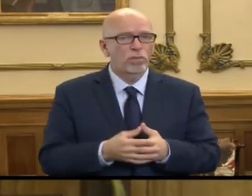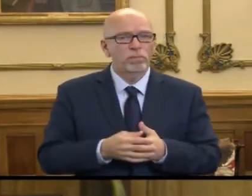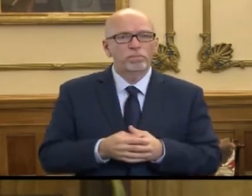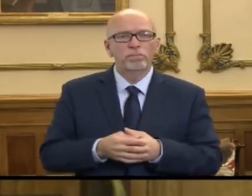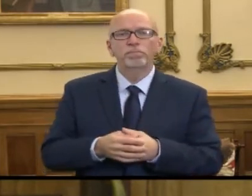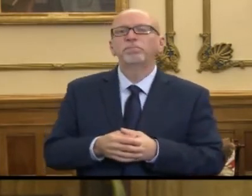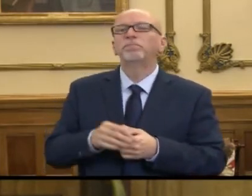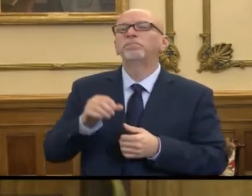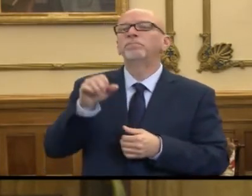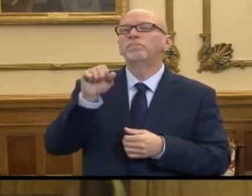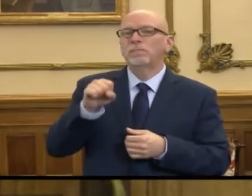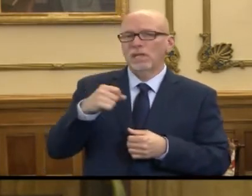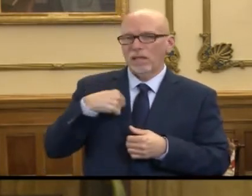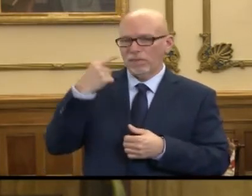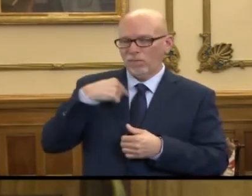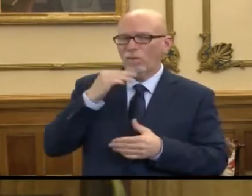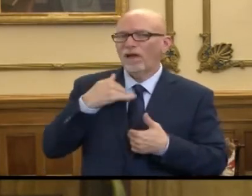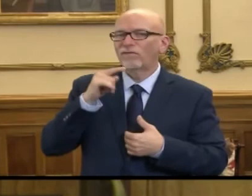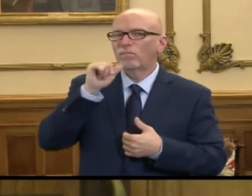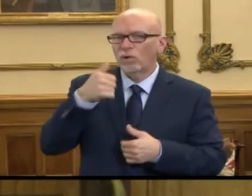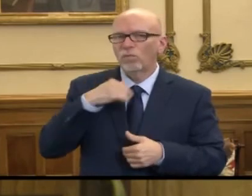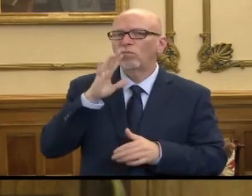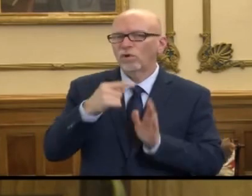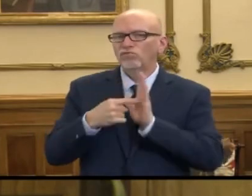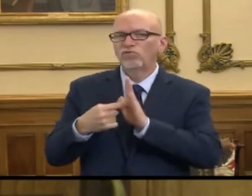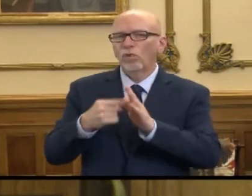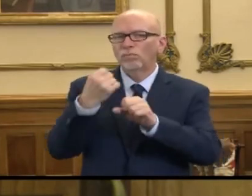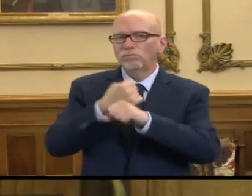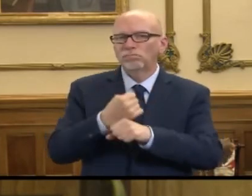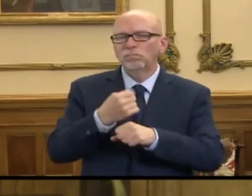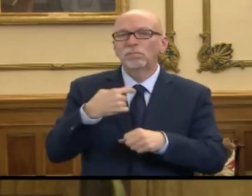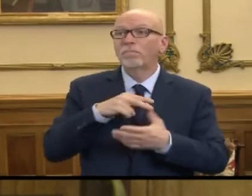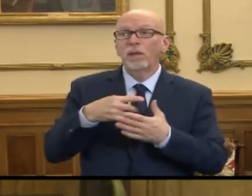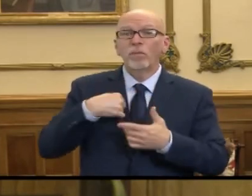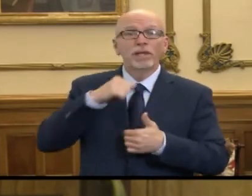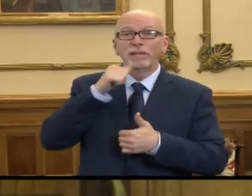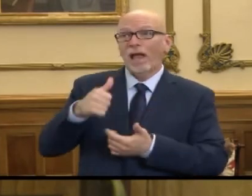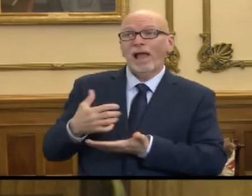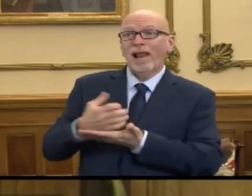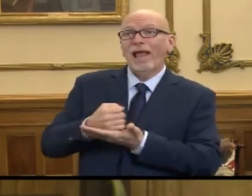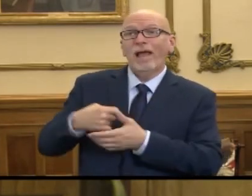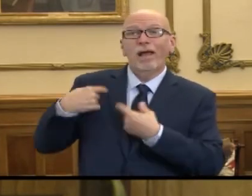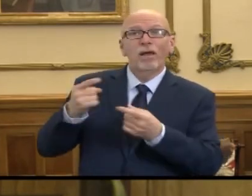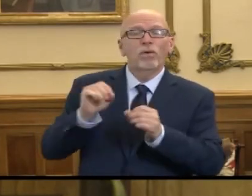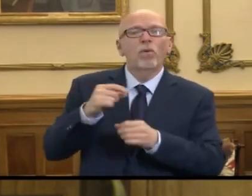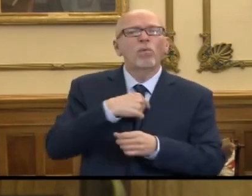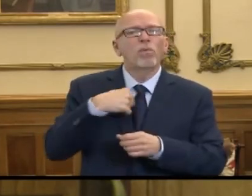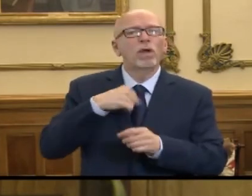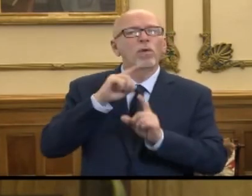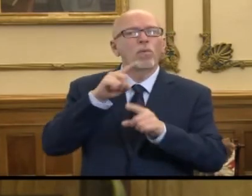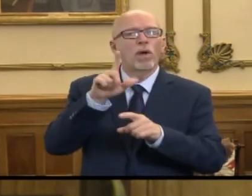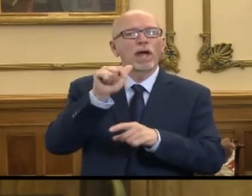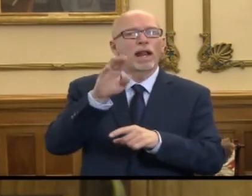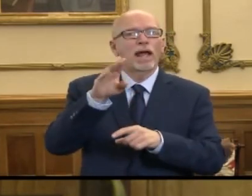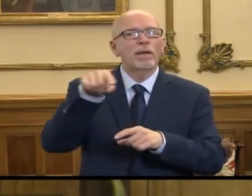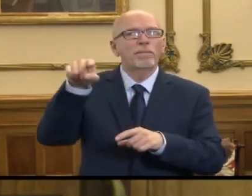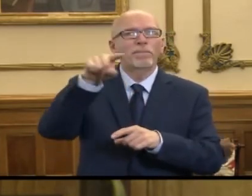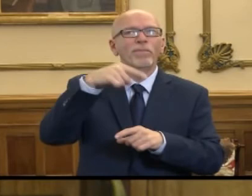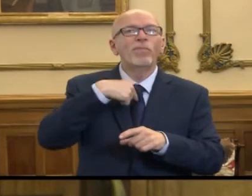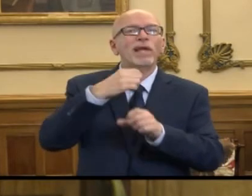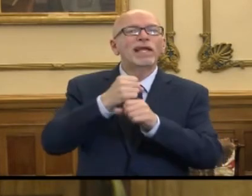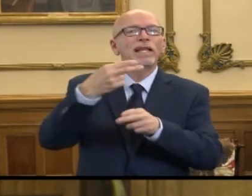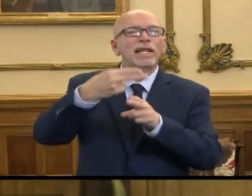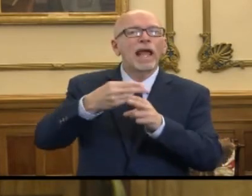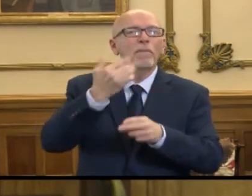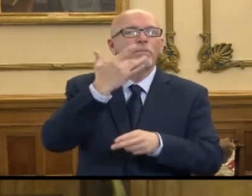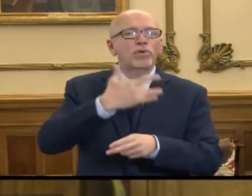Yes, I do believe that we'll have it tomorrow and we'll be able to show you that. It's not that we haven't been collecting it. When you order a lab on an individual, their name, their